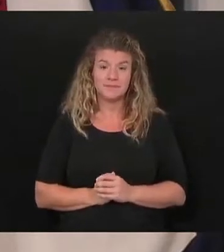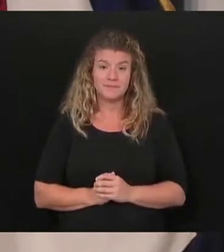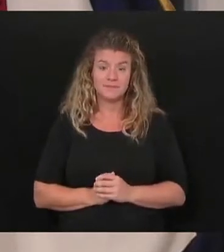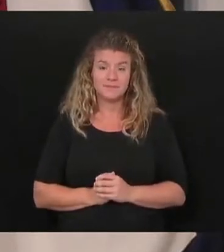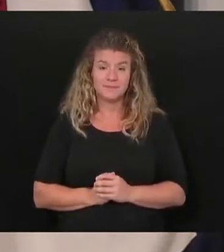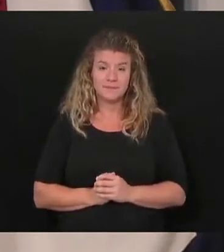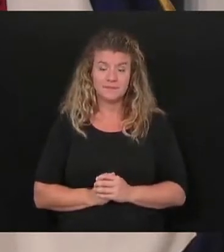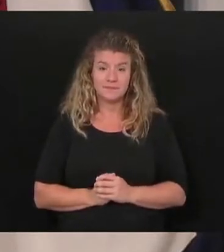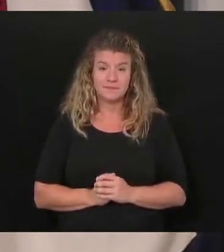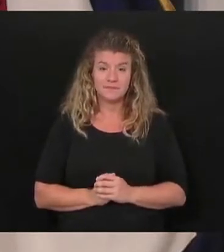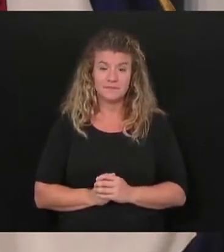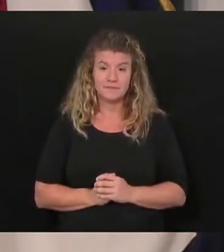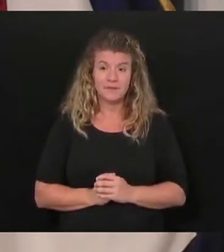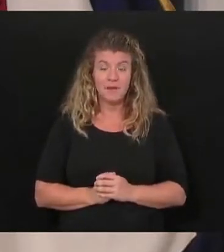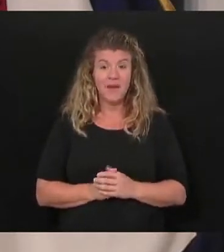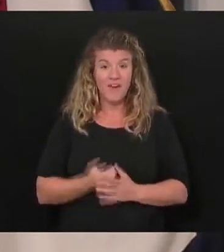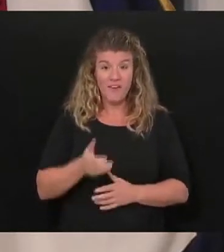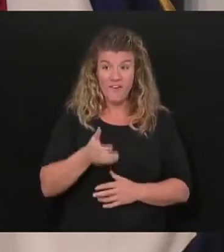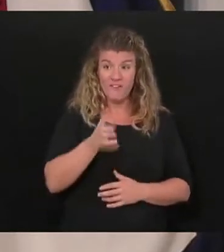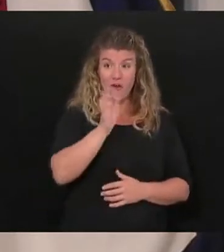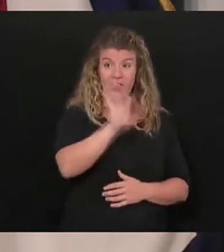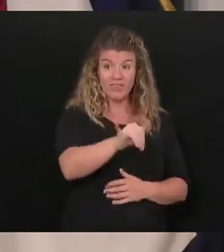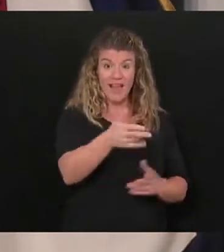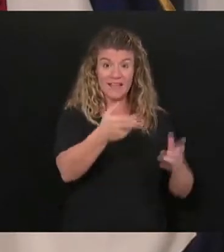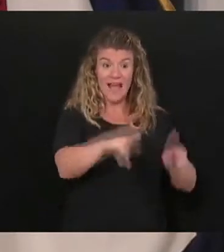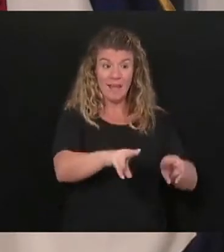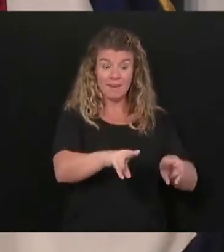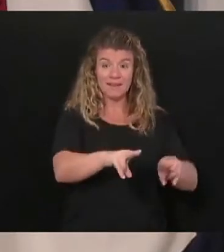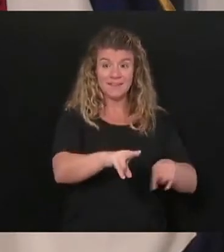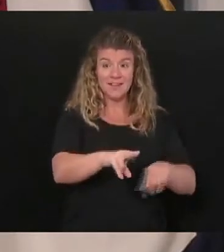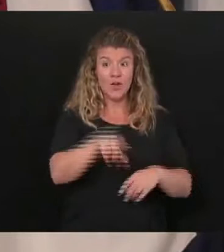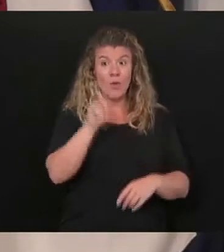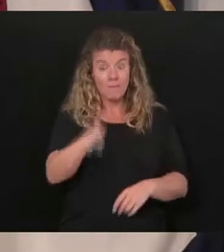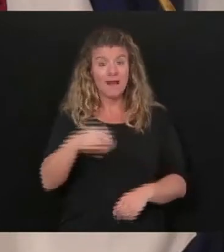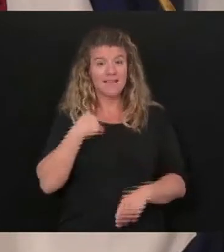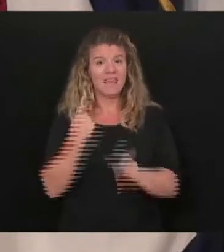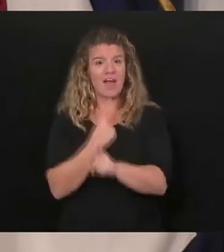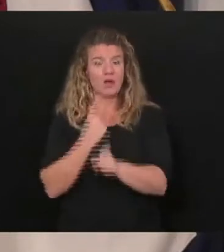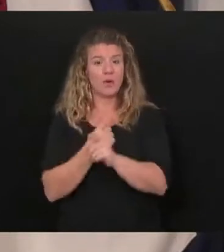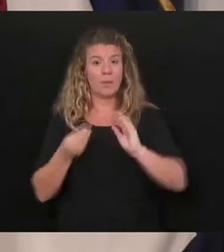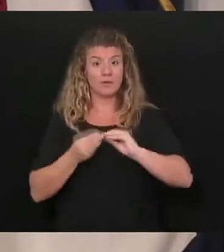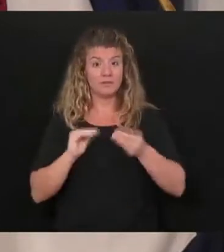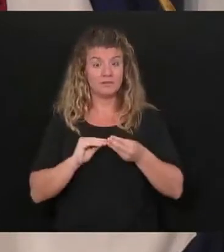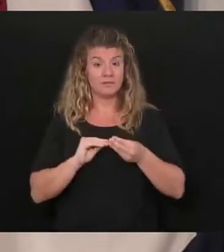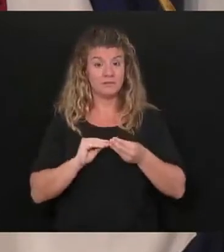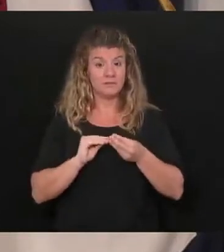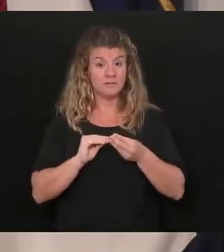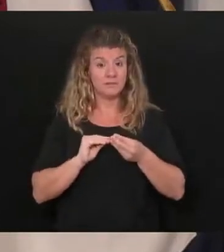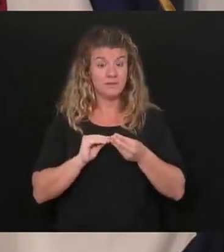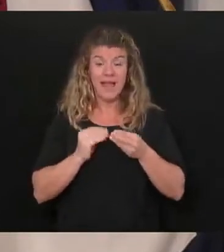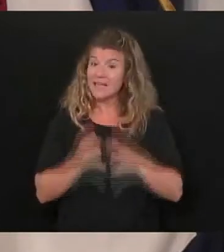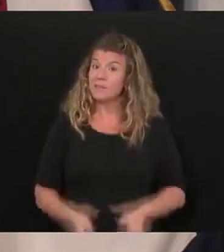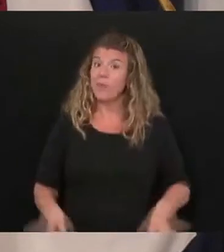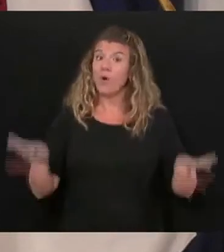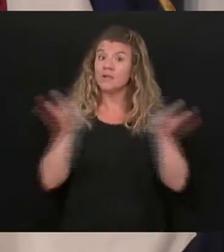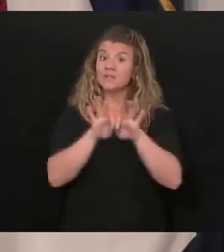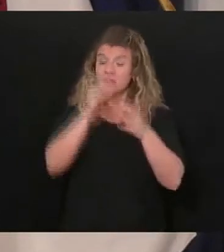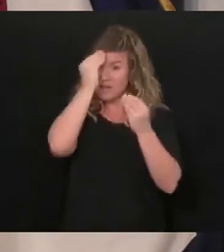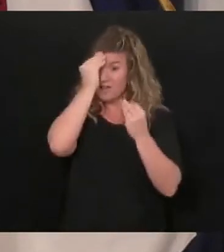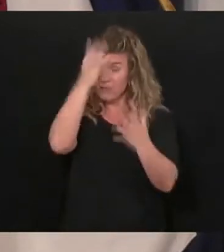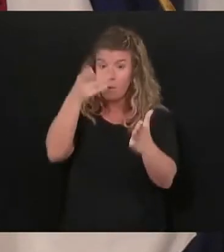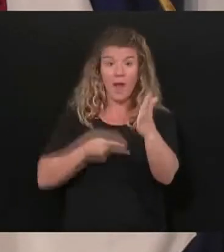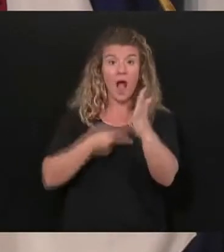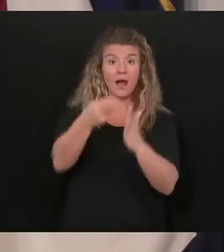have got to have accurate numbers. It is imperative to me to be transparent at all times. And these numbers,